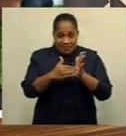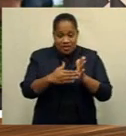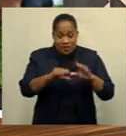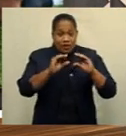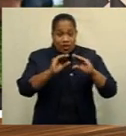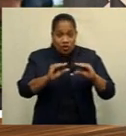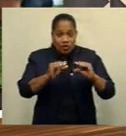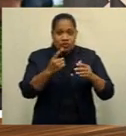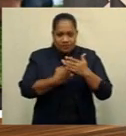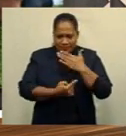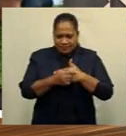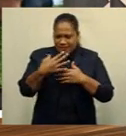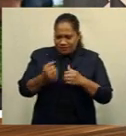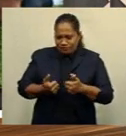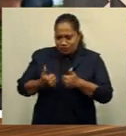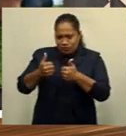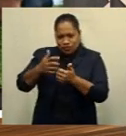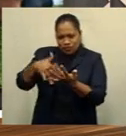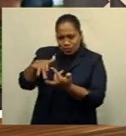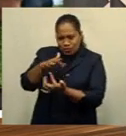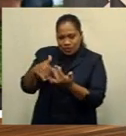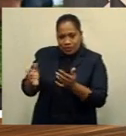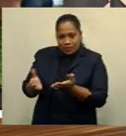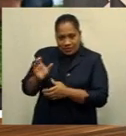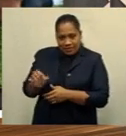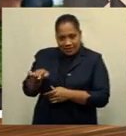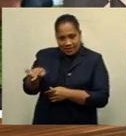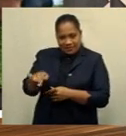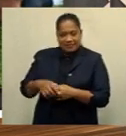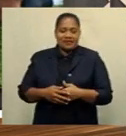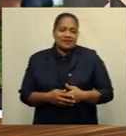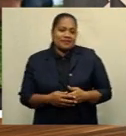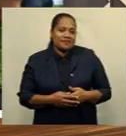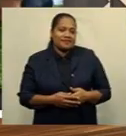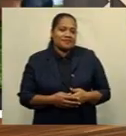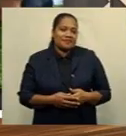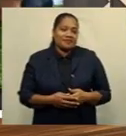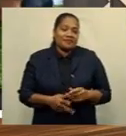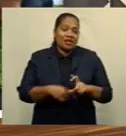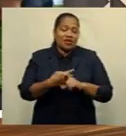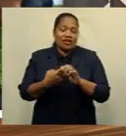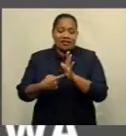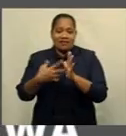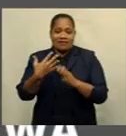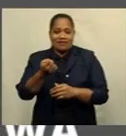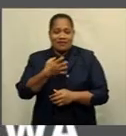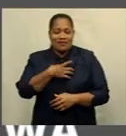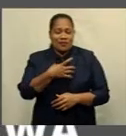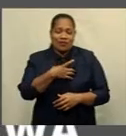He's got a good mix of players capable of building on that momentum. Carlene Itavi has more.